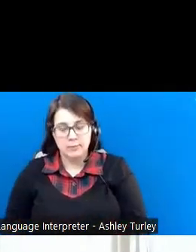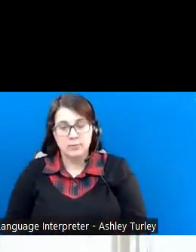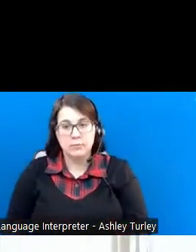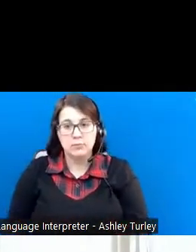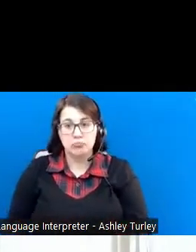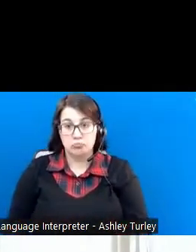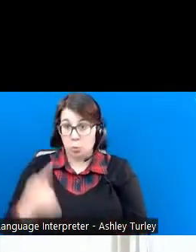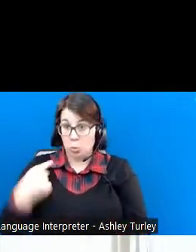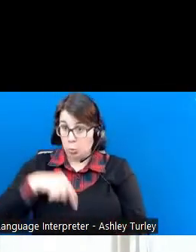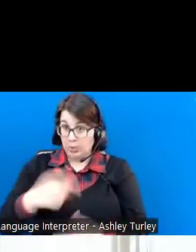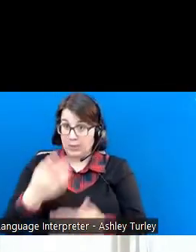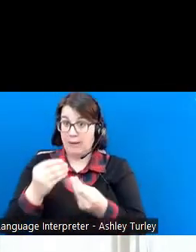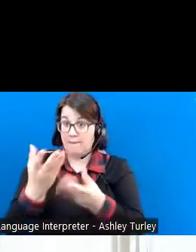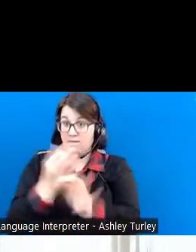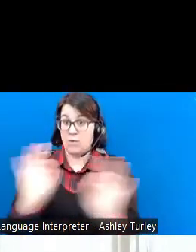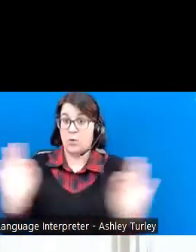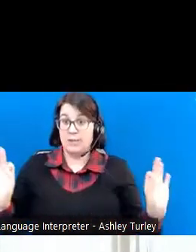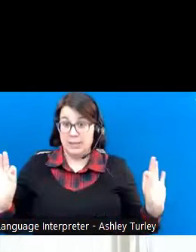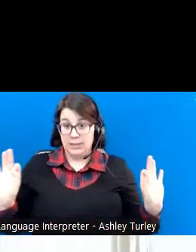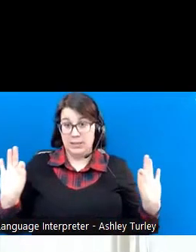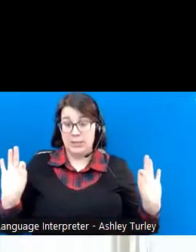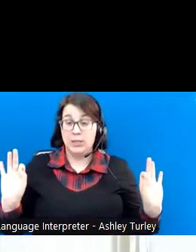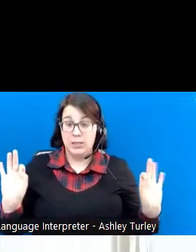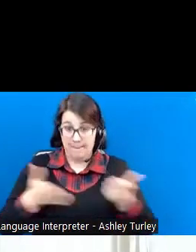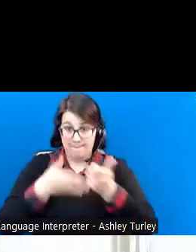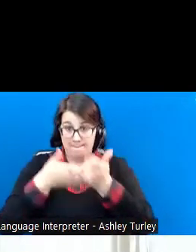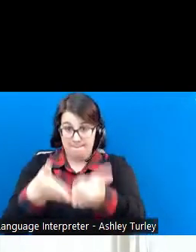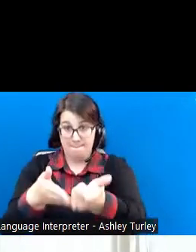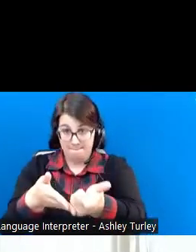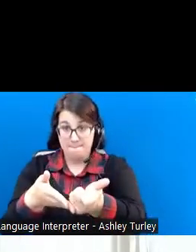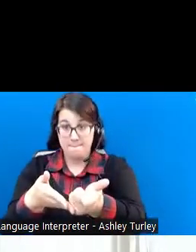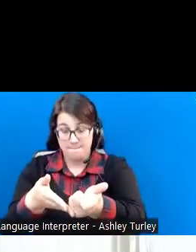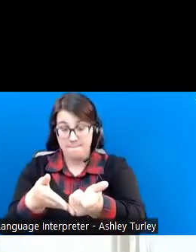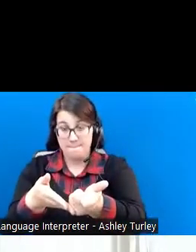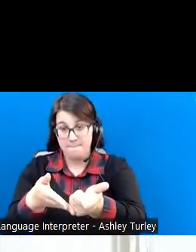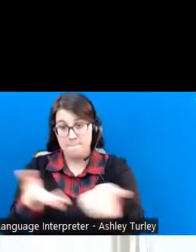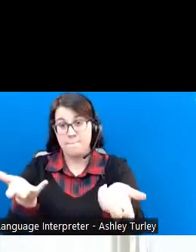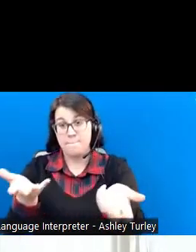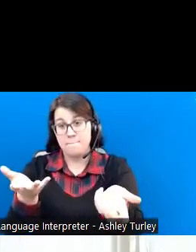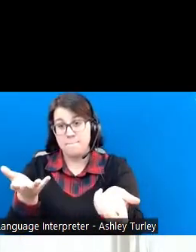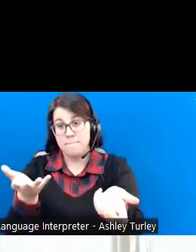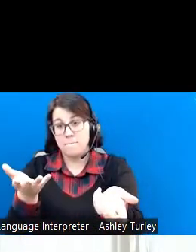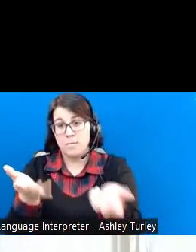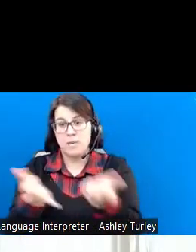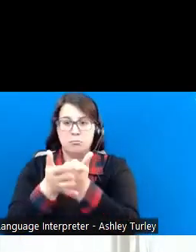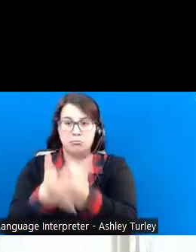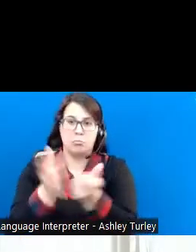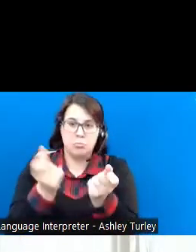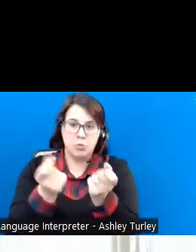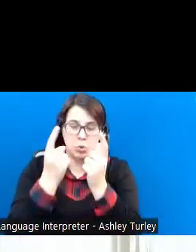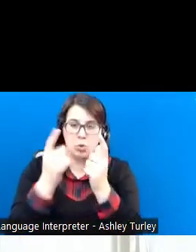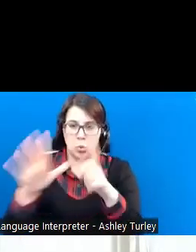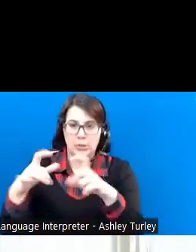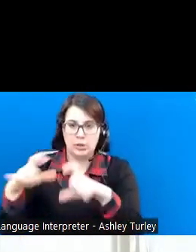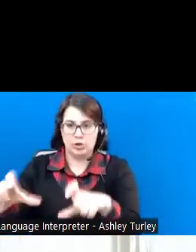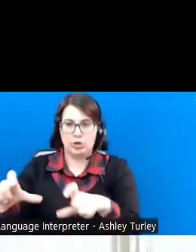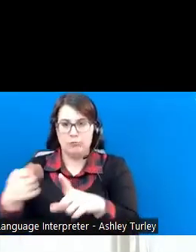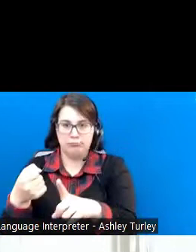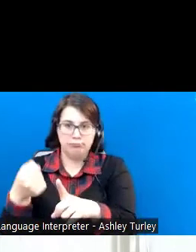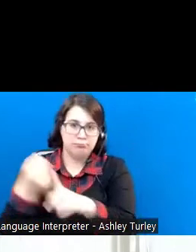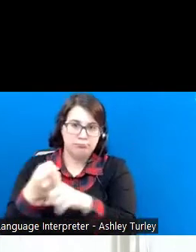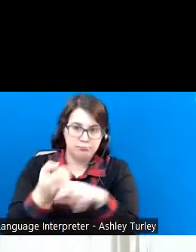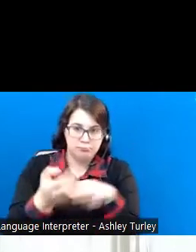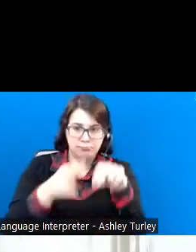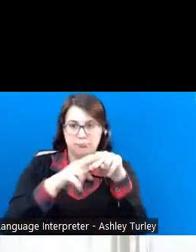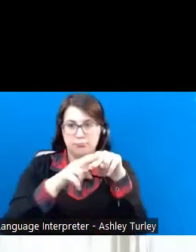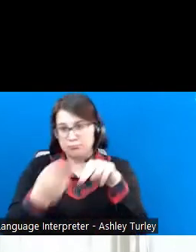a free service, and we will help you understand how your check will be affected, your